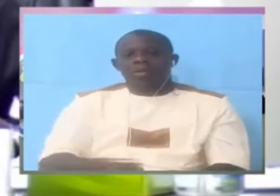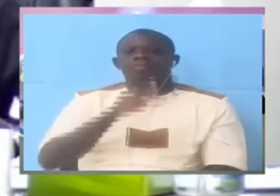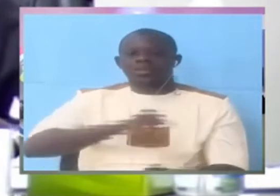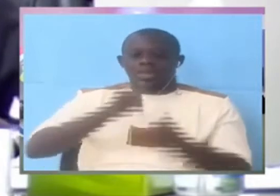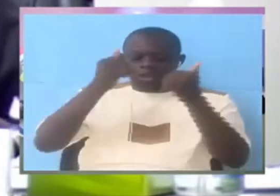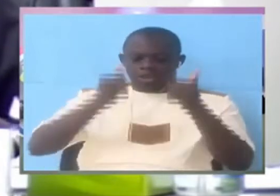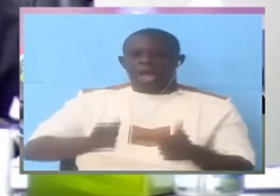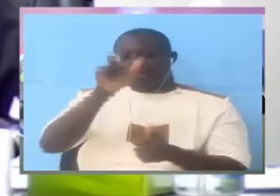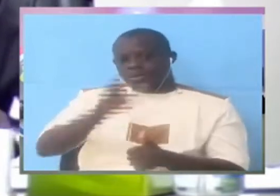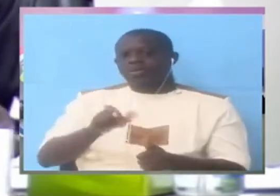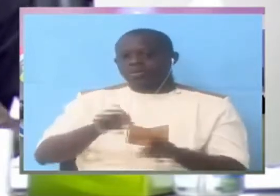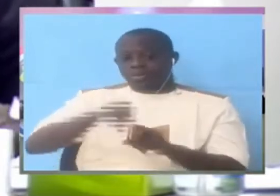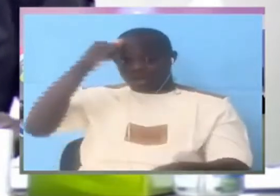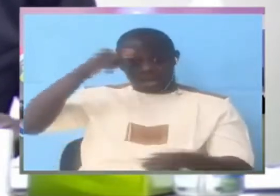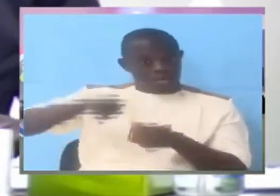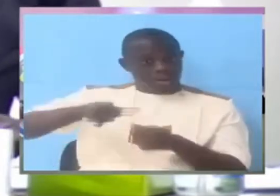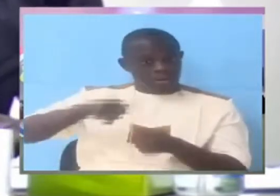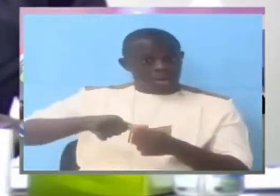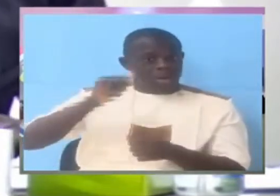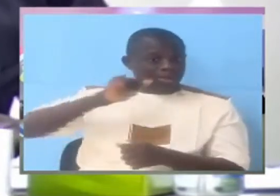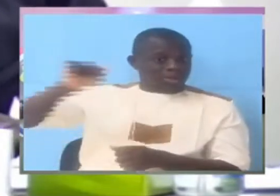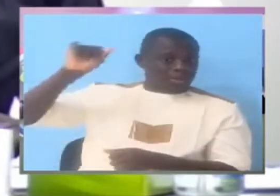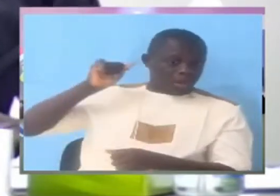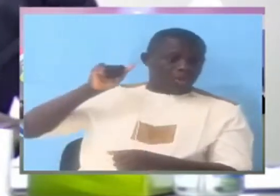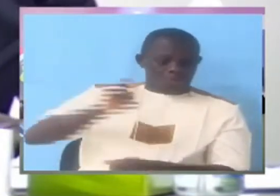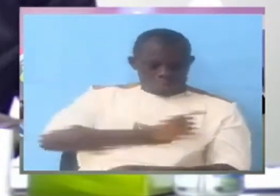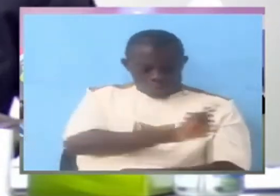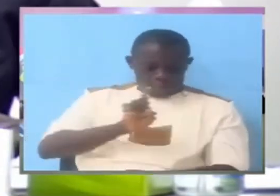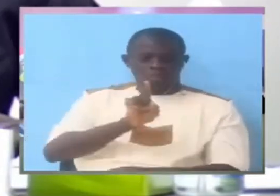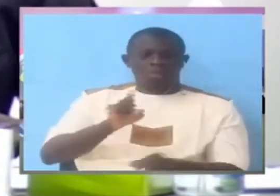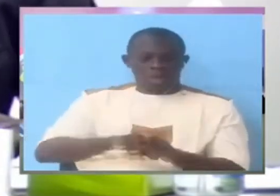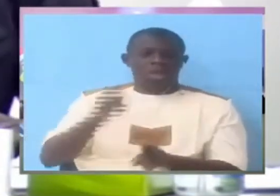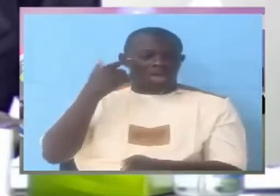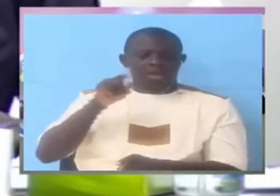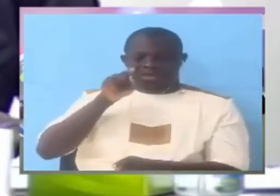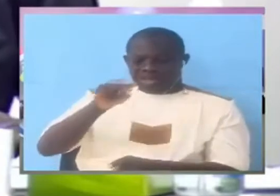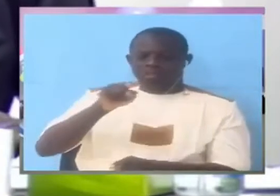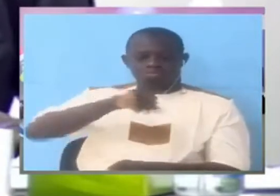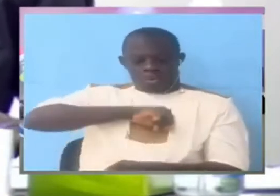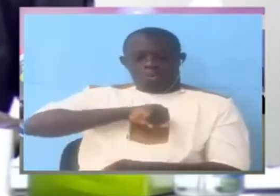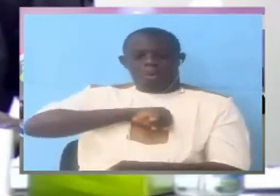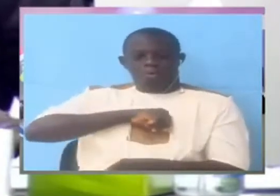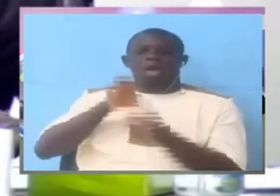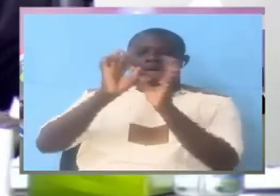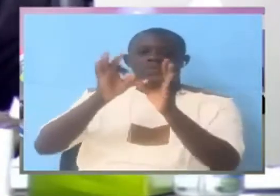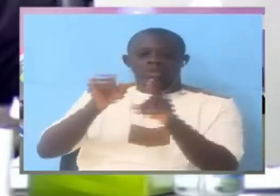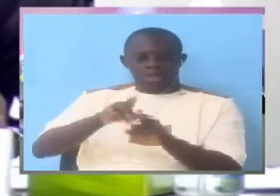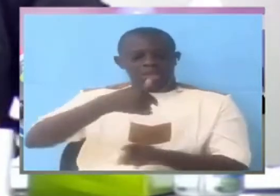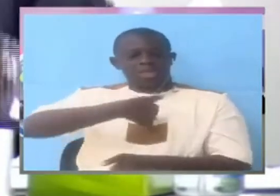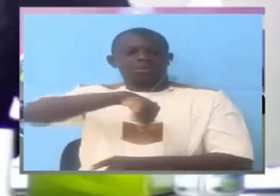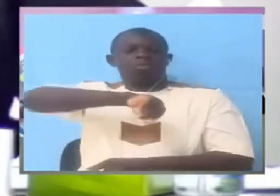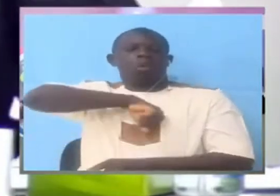Chair remember yesterday we had this is his testimony this is my testimony